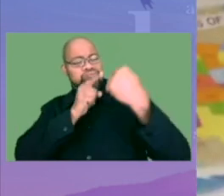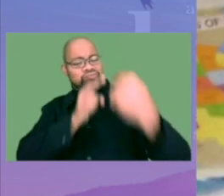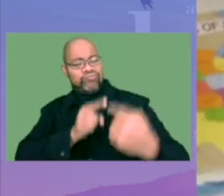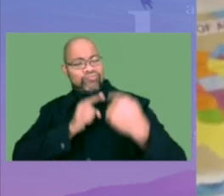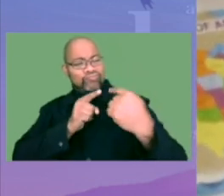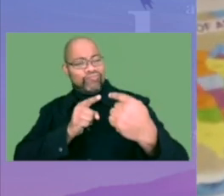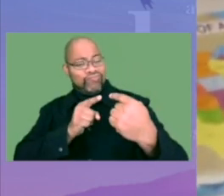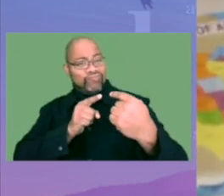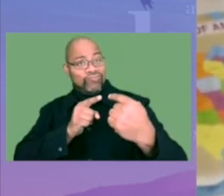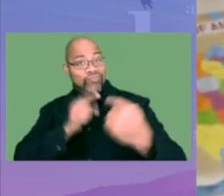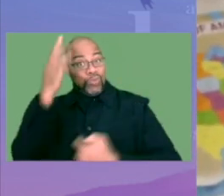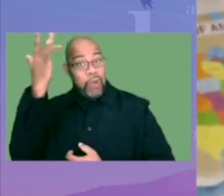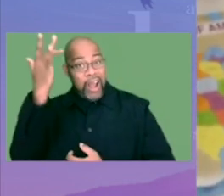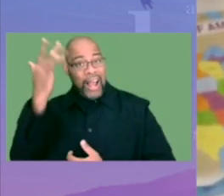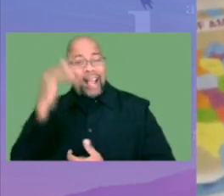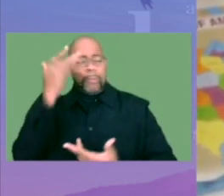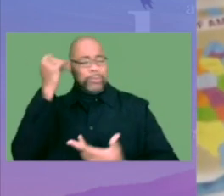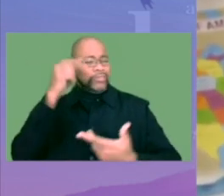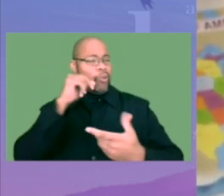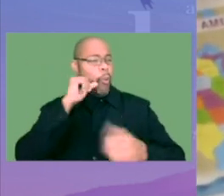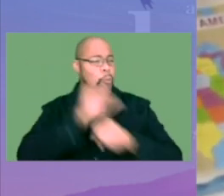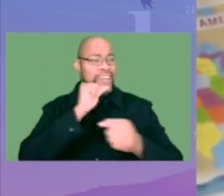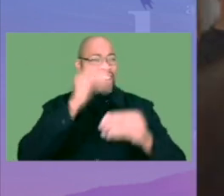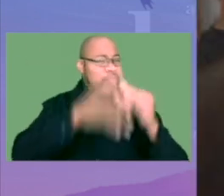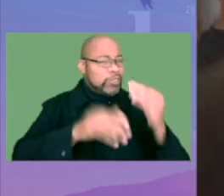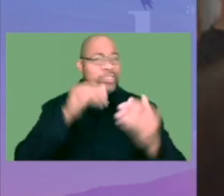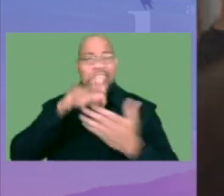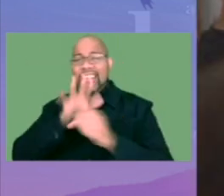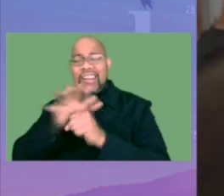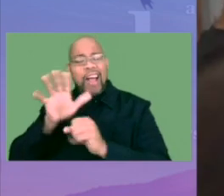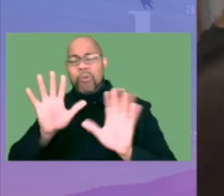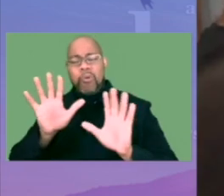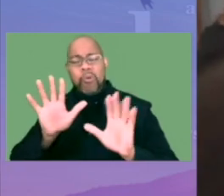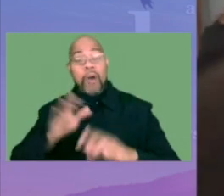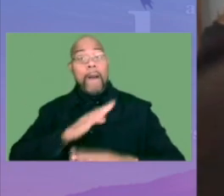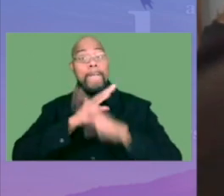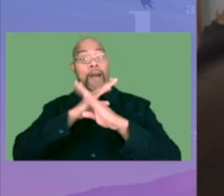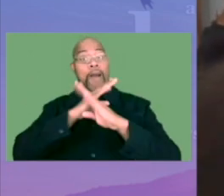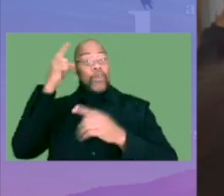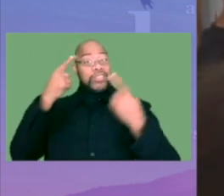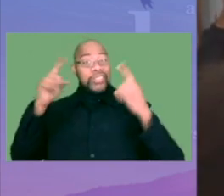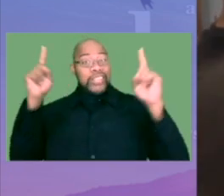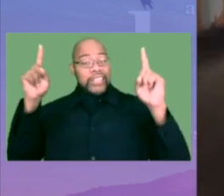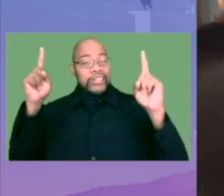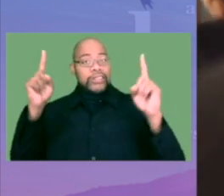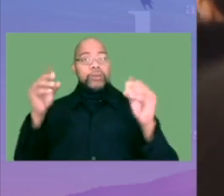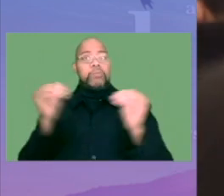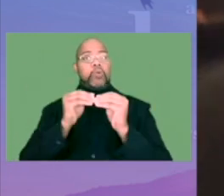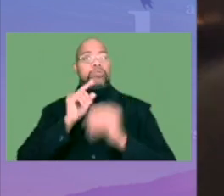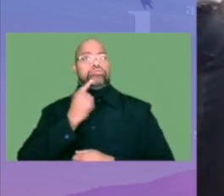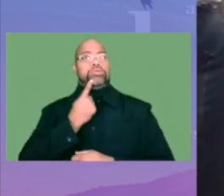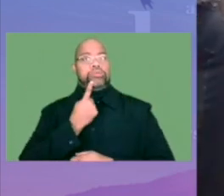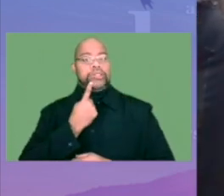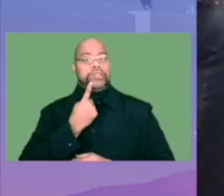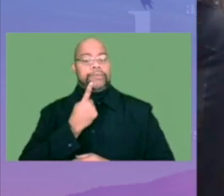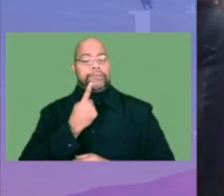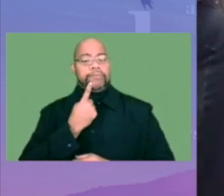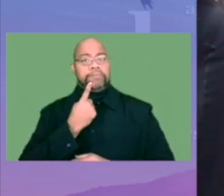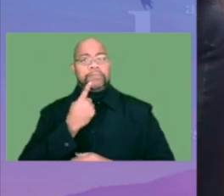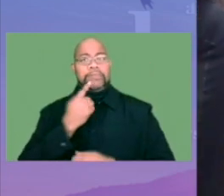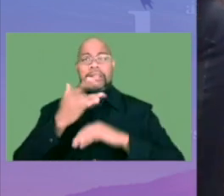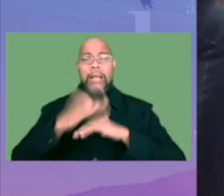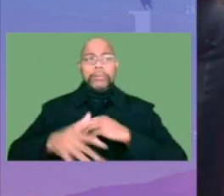they didn't finish their homework or study enough. The barriers to success are more severe. An empty stomach,